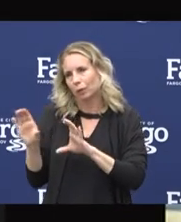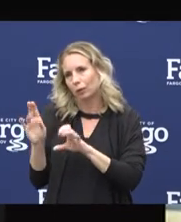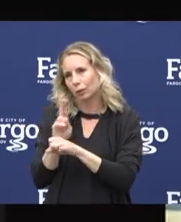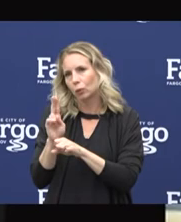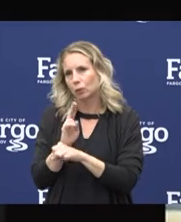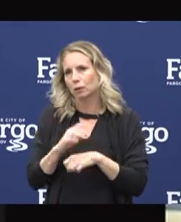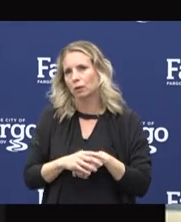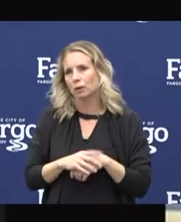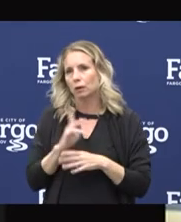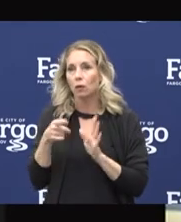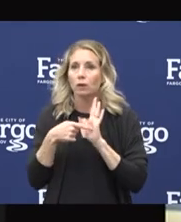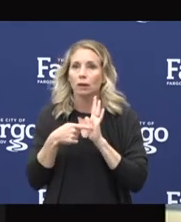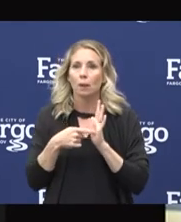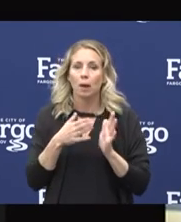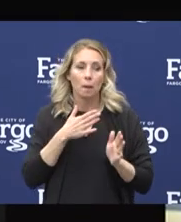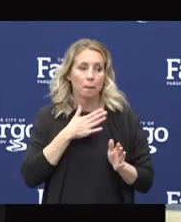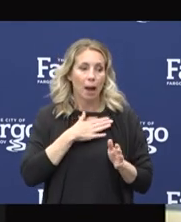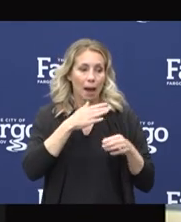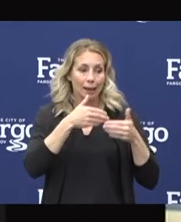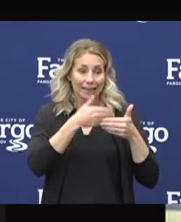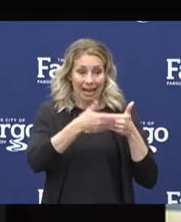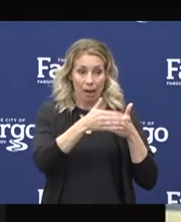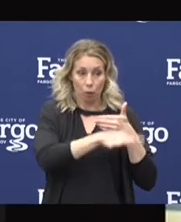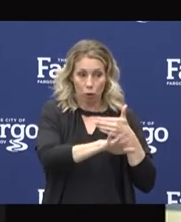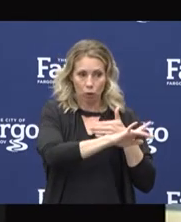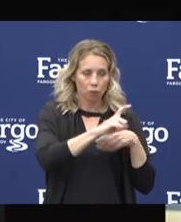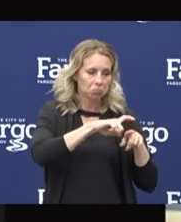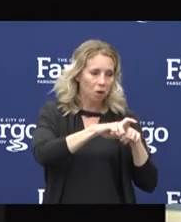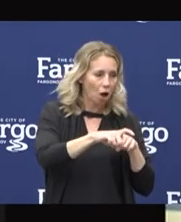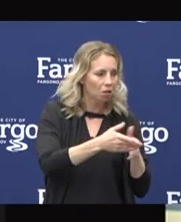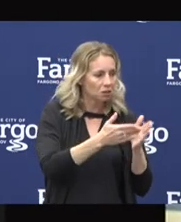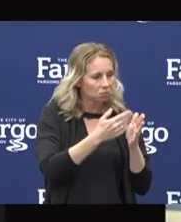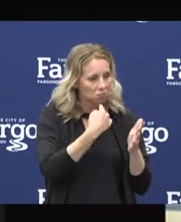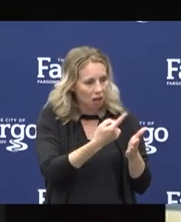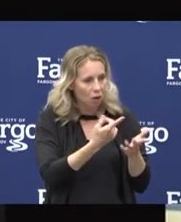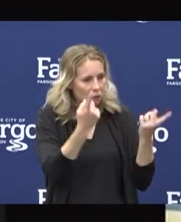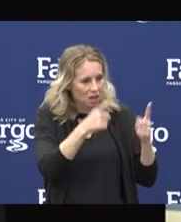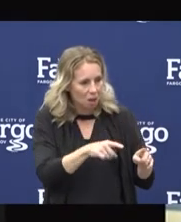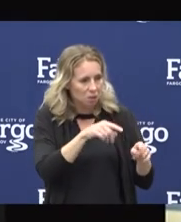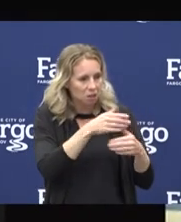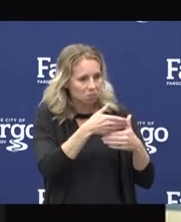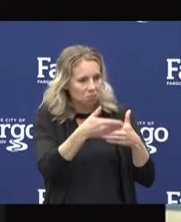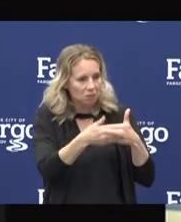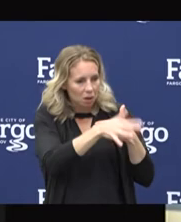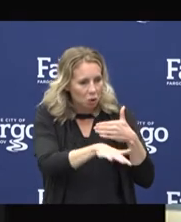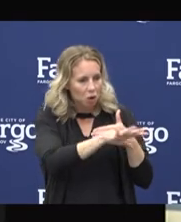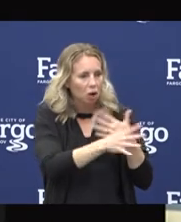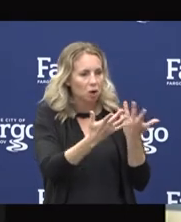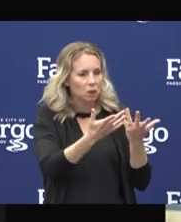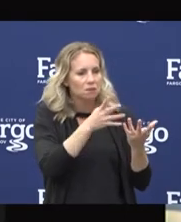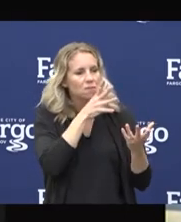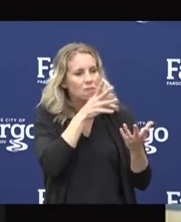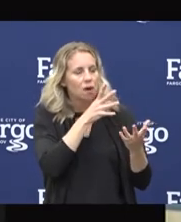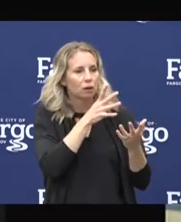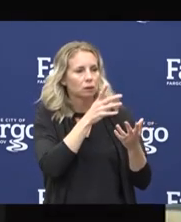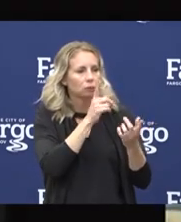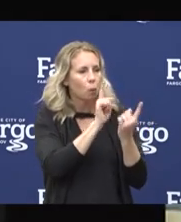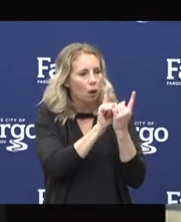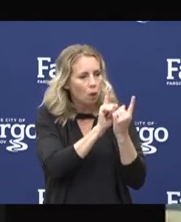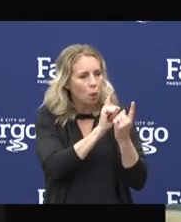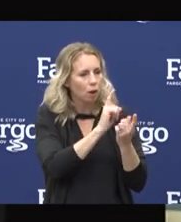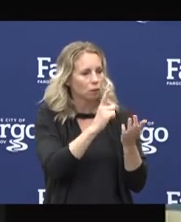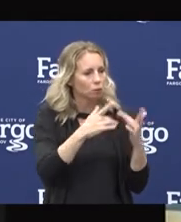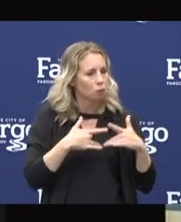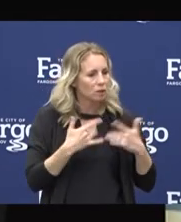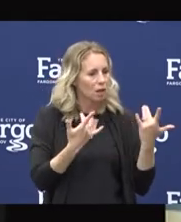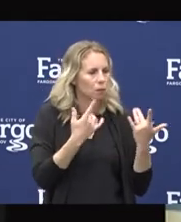I rely on my neighbor to coordinate what's happening in my neighborhood and talk at that direct one-on-one level. So, we're trying